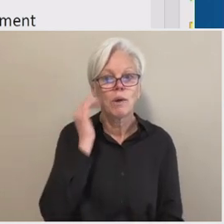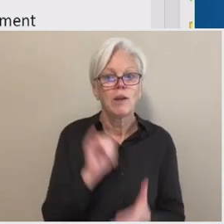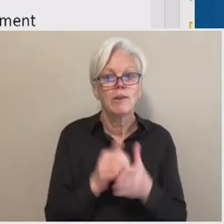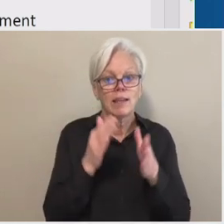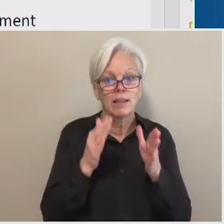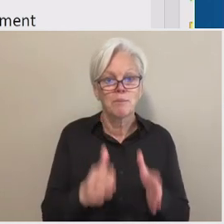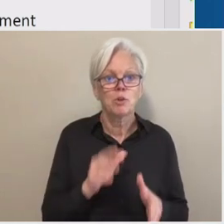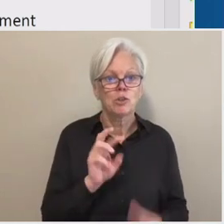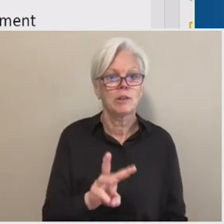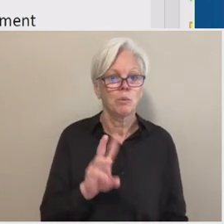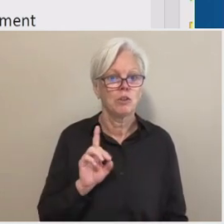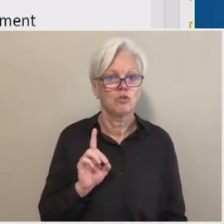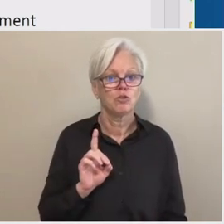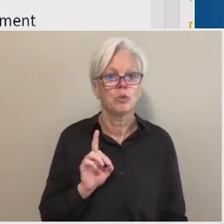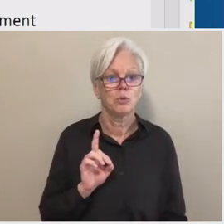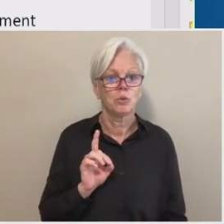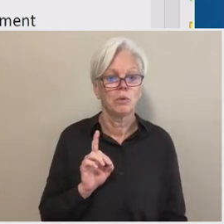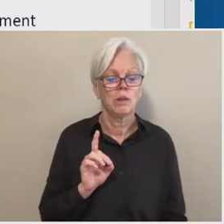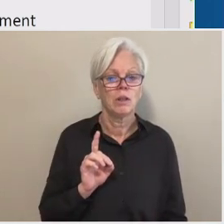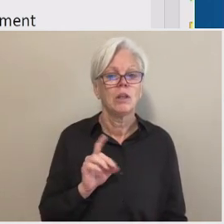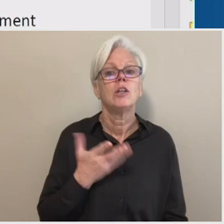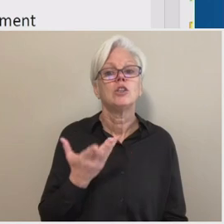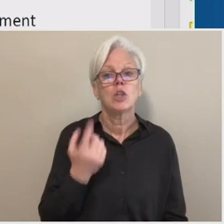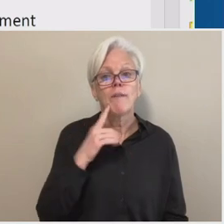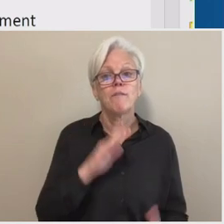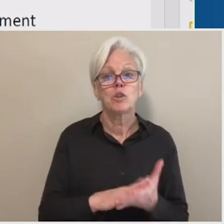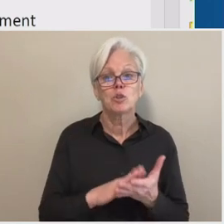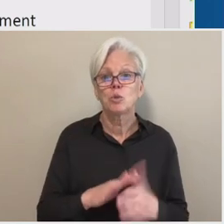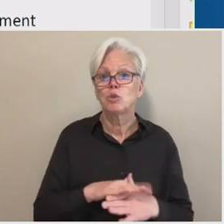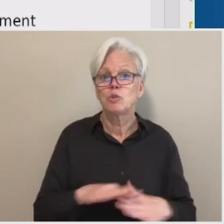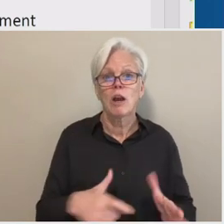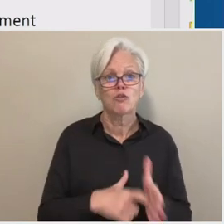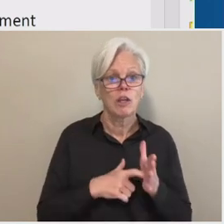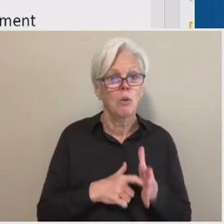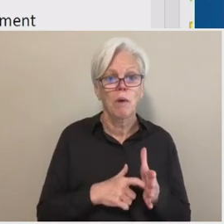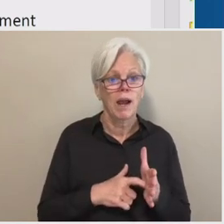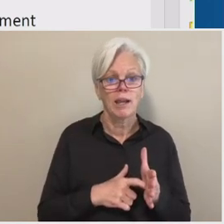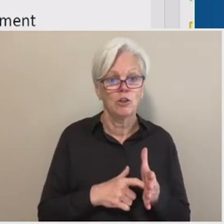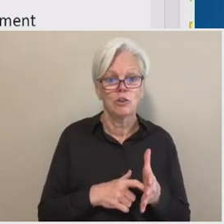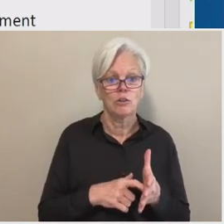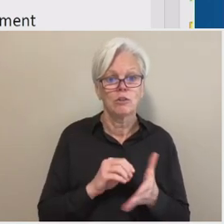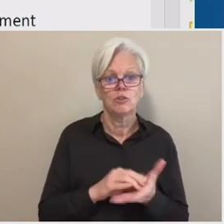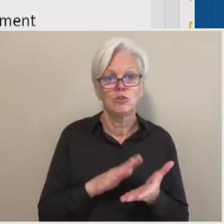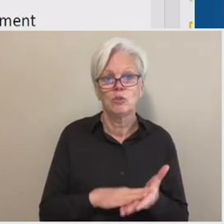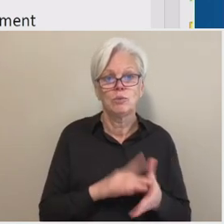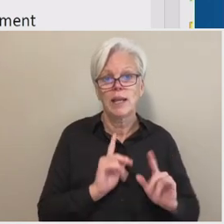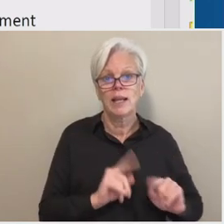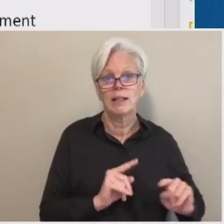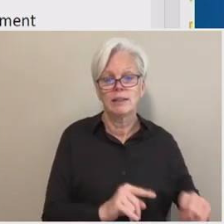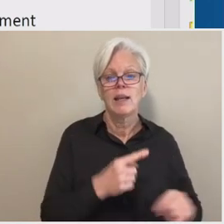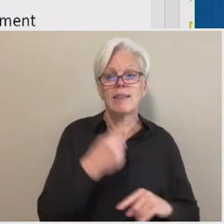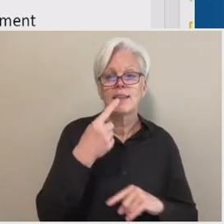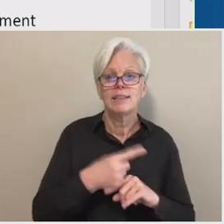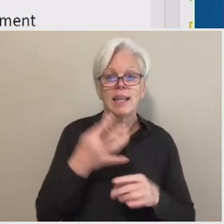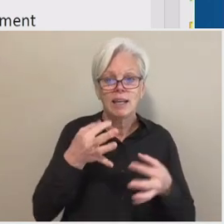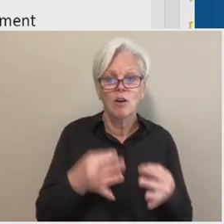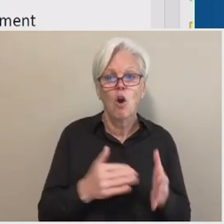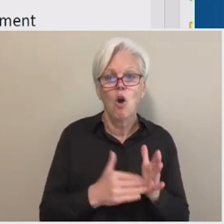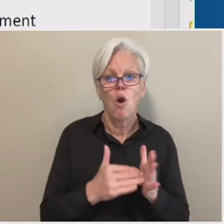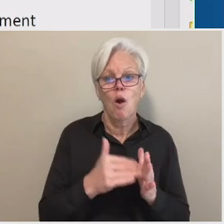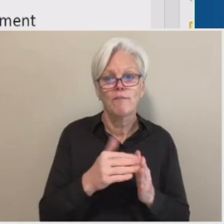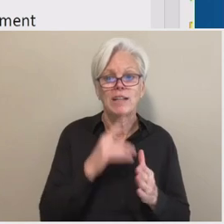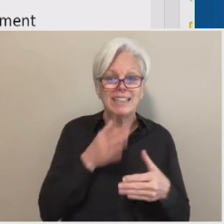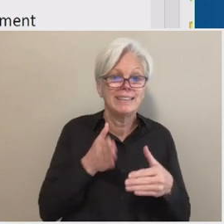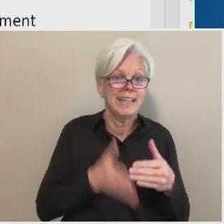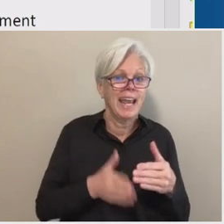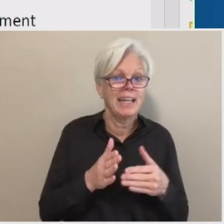withdrawn. Uh, and so for schools that are not required to take attendance, uh, the date of termination is often, uh, the end of